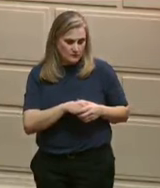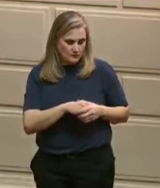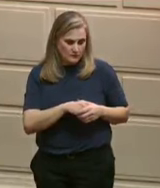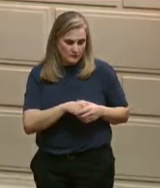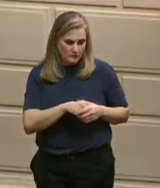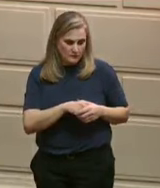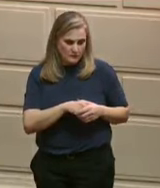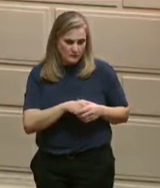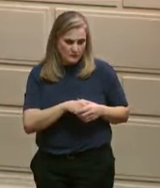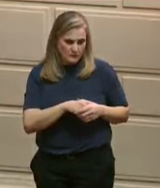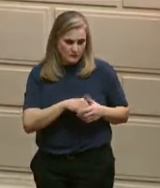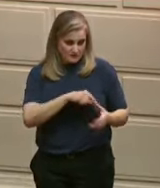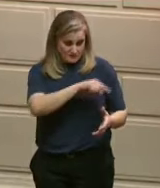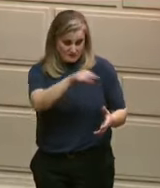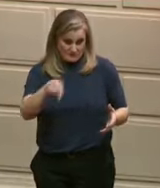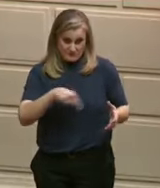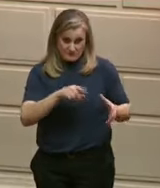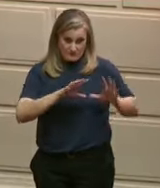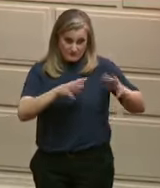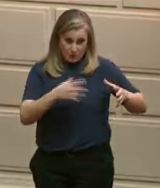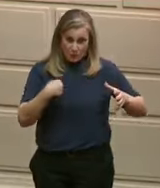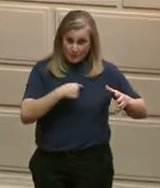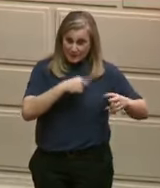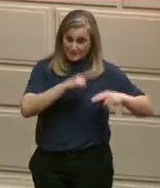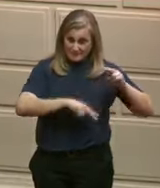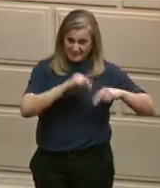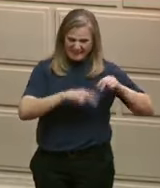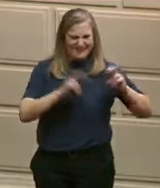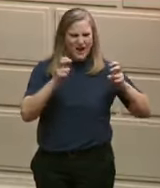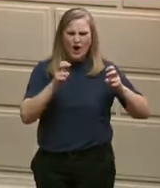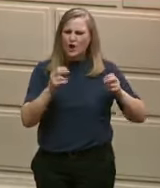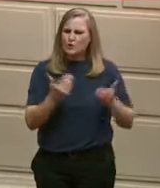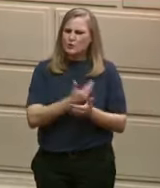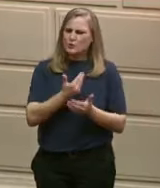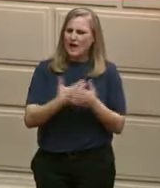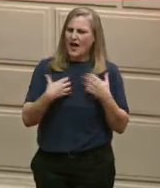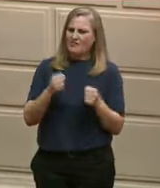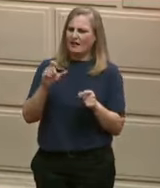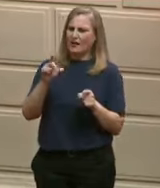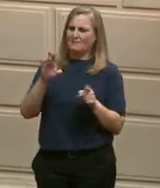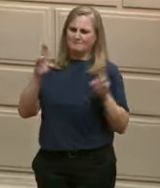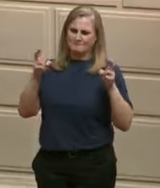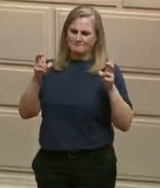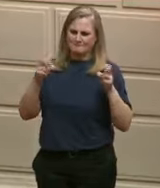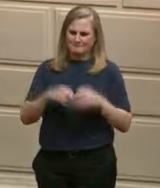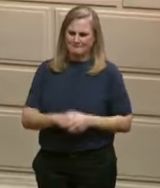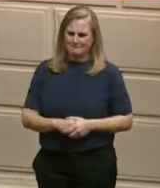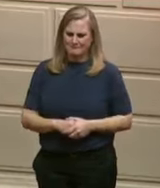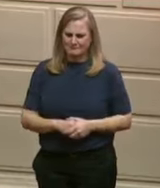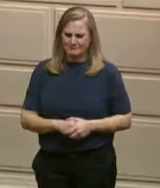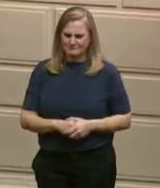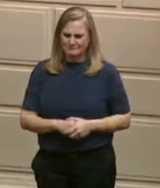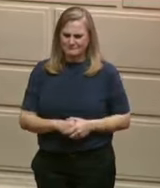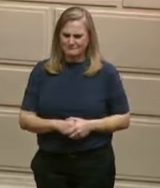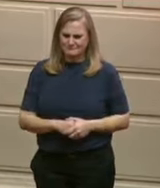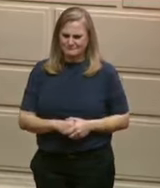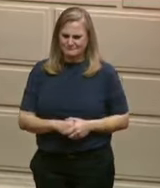a new state health lab, which my partners up here had a great deal to do with.